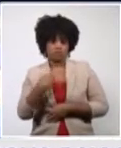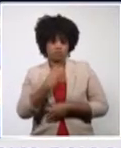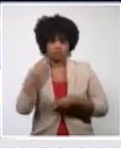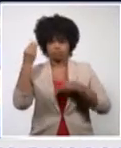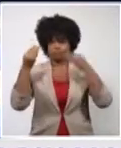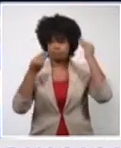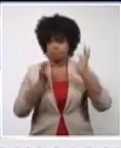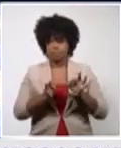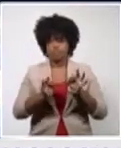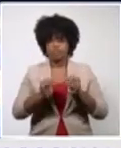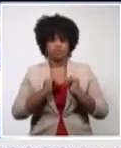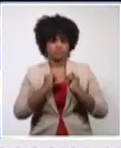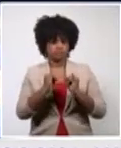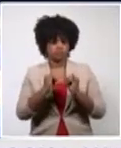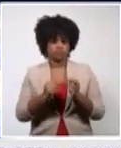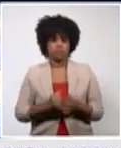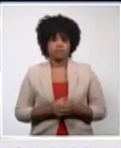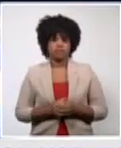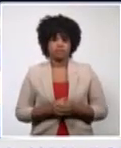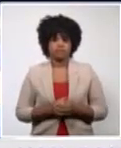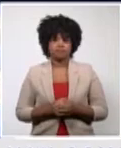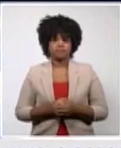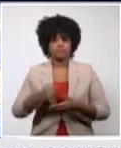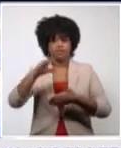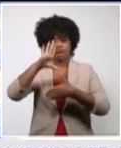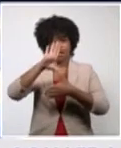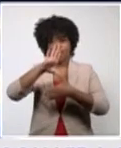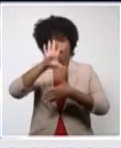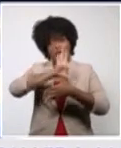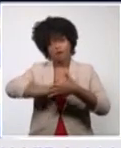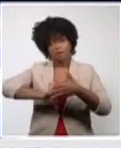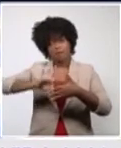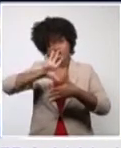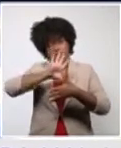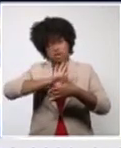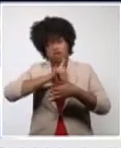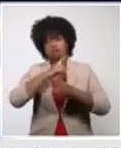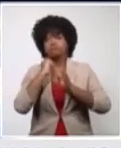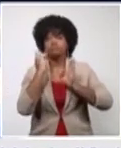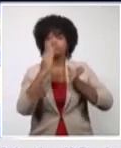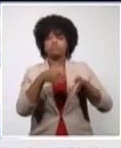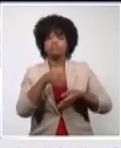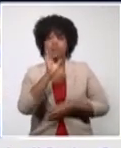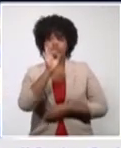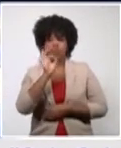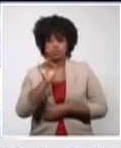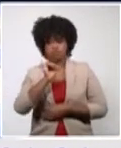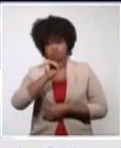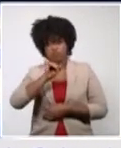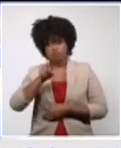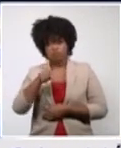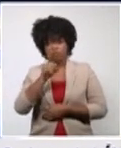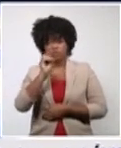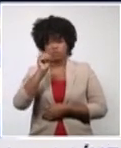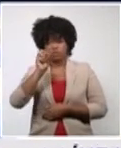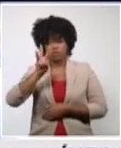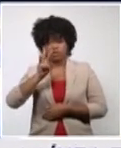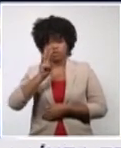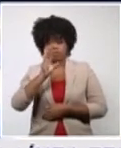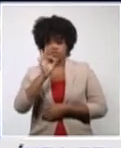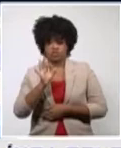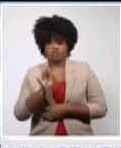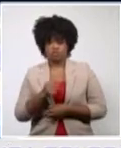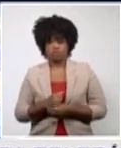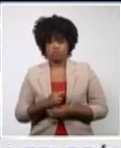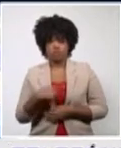and ours is 4.2%. Of the 35 countries